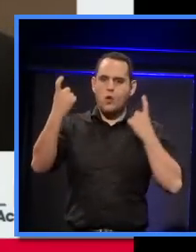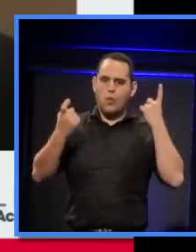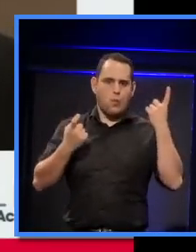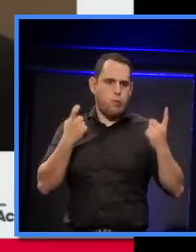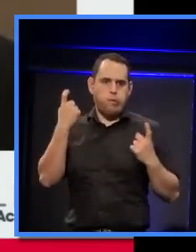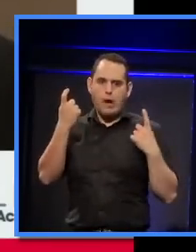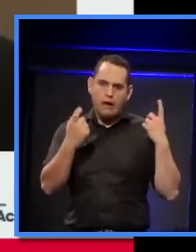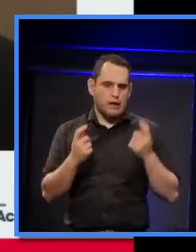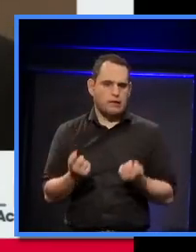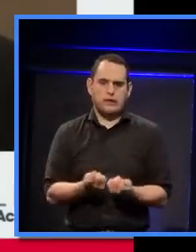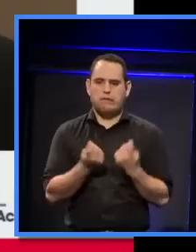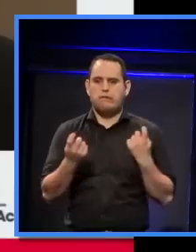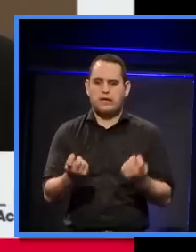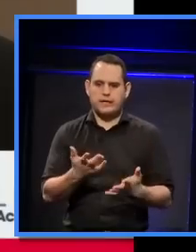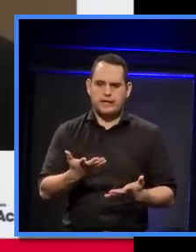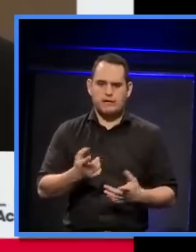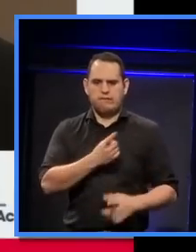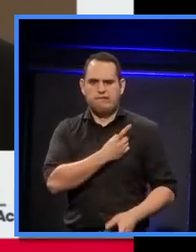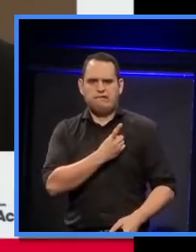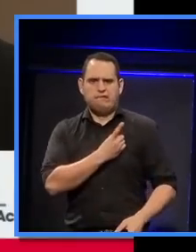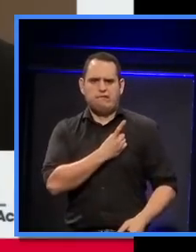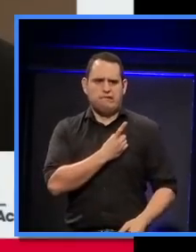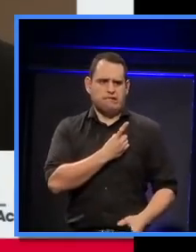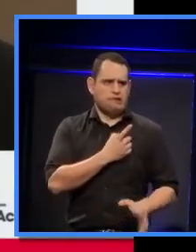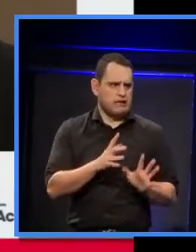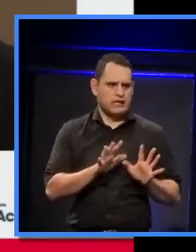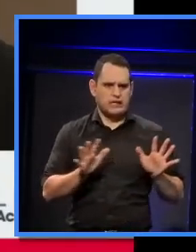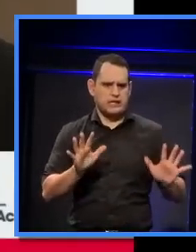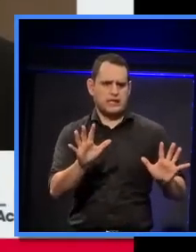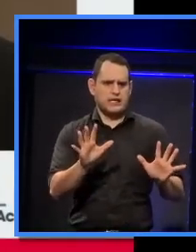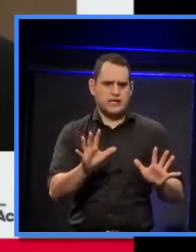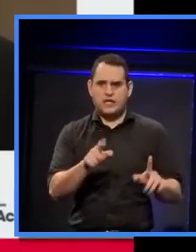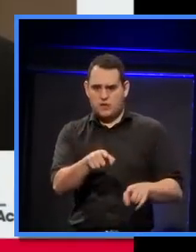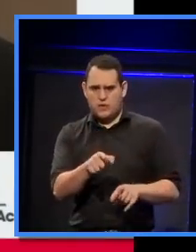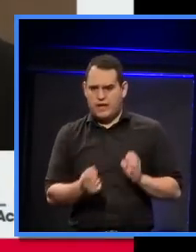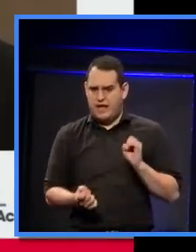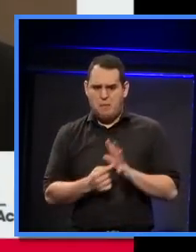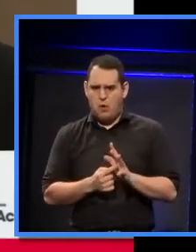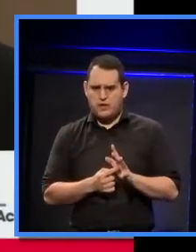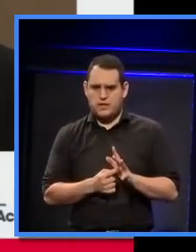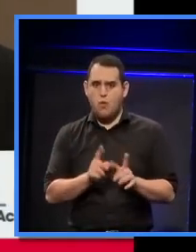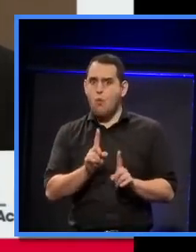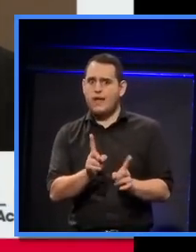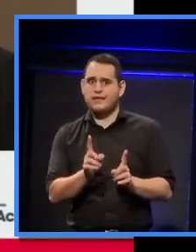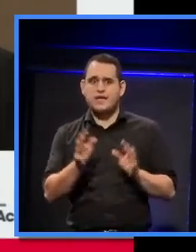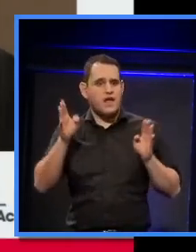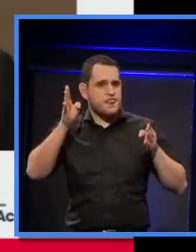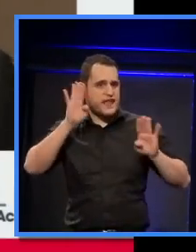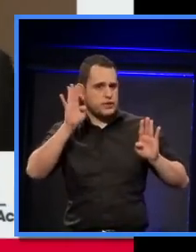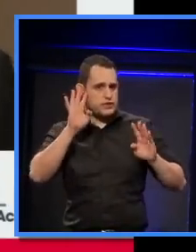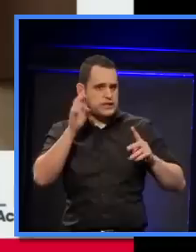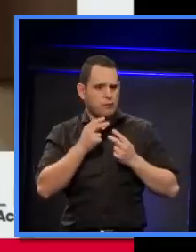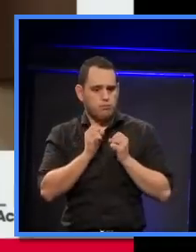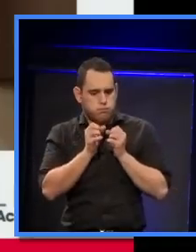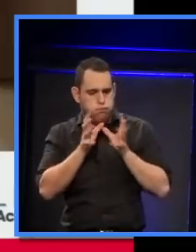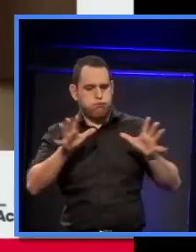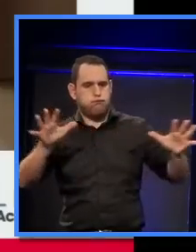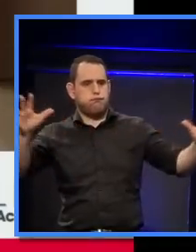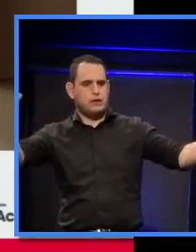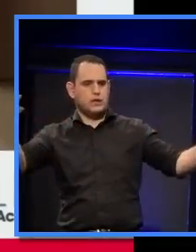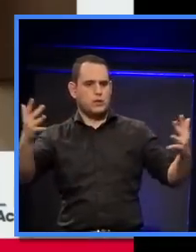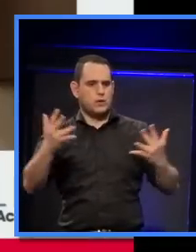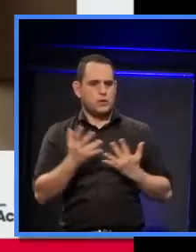about the most, for me, the most important thing, and it's the acoustics. It's the sound of the hall.